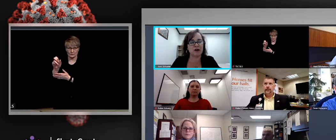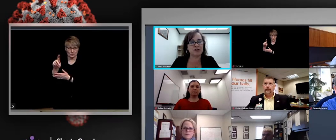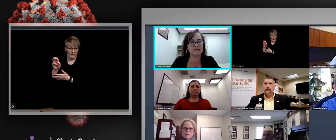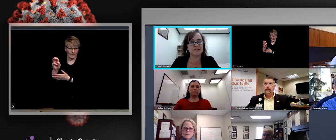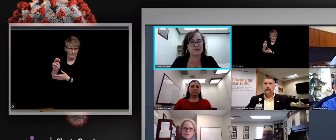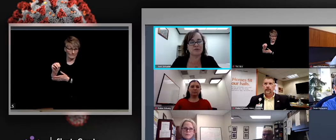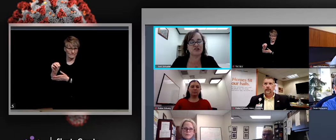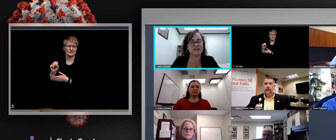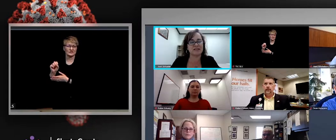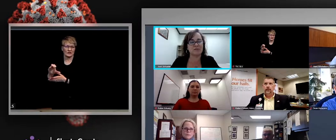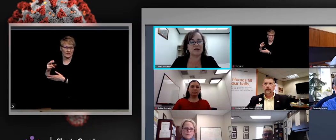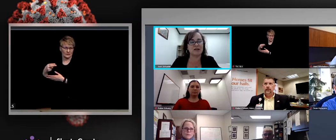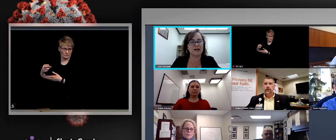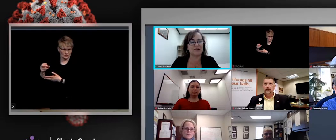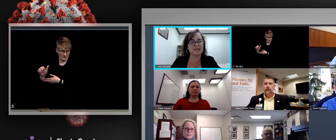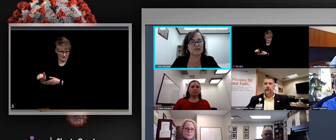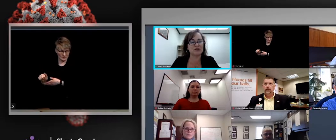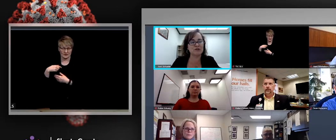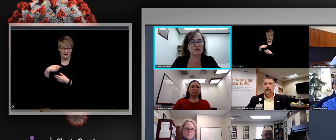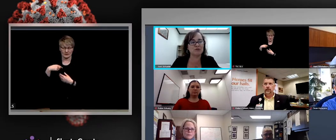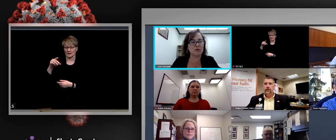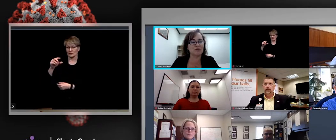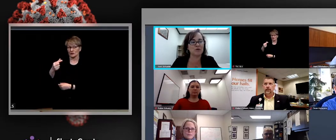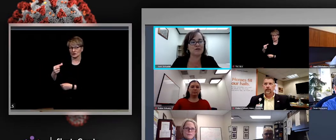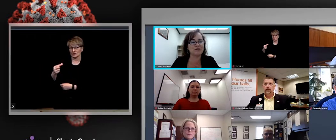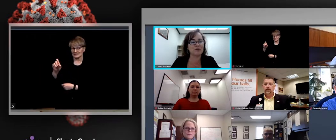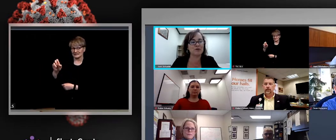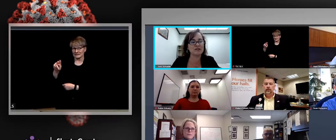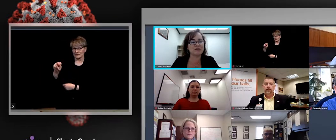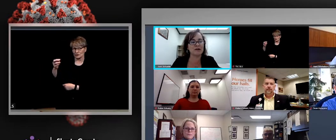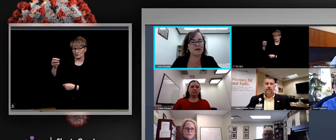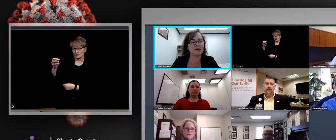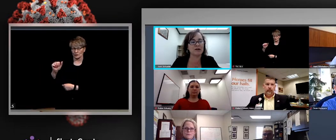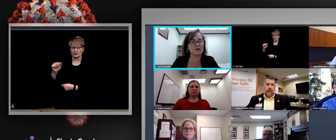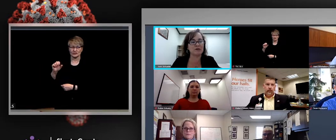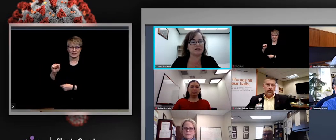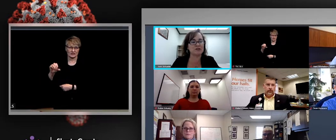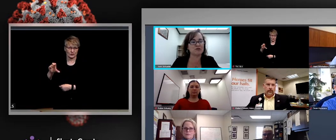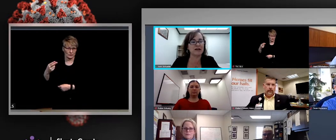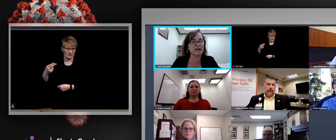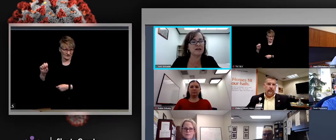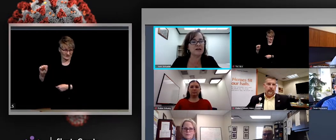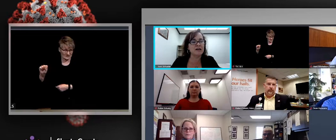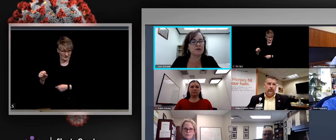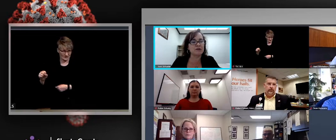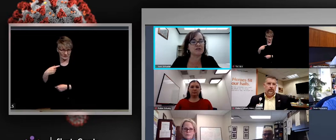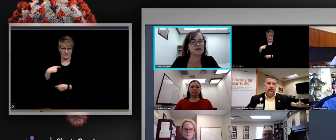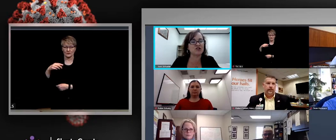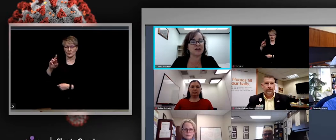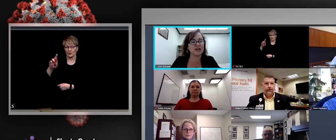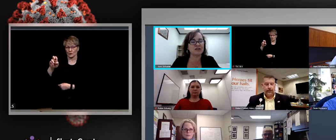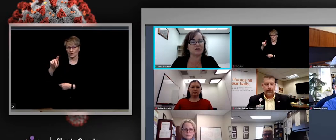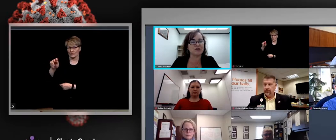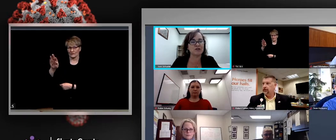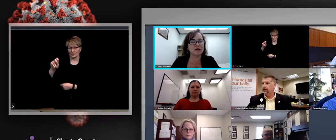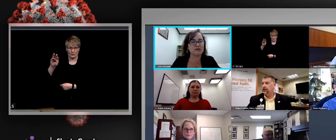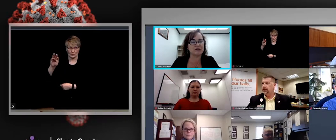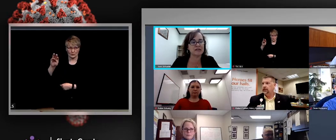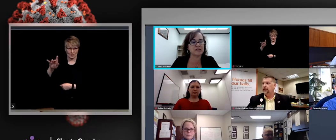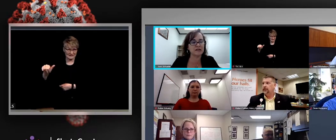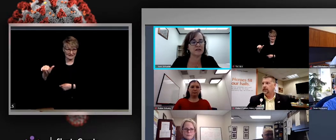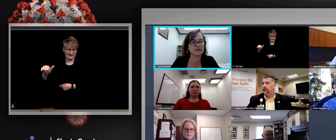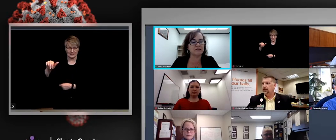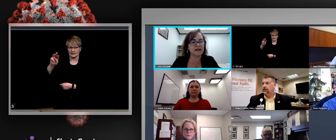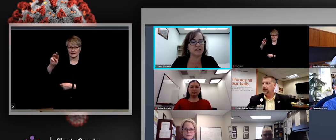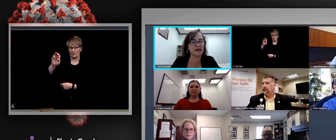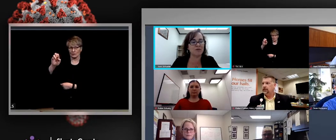Dean Germano is from Shasta Community Health Center. Robert Folden from Mercy Medical Center, Reading. Mark Mitchelson from Shasta Regional